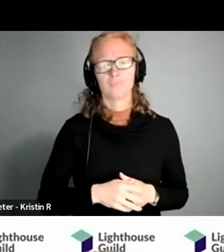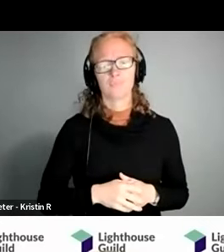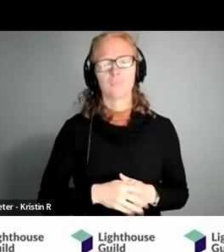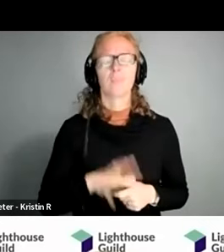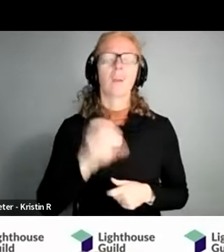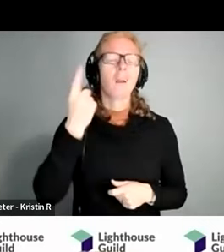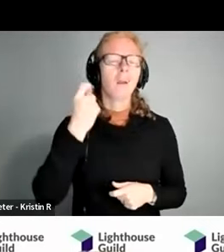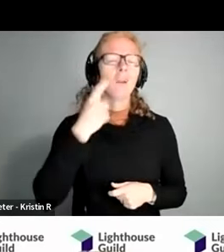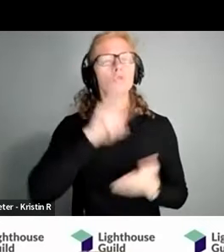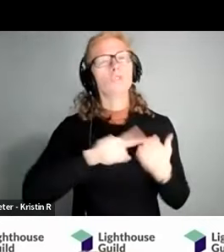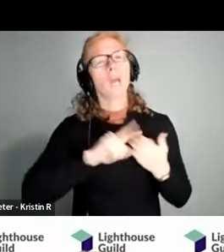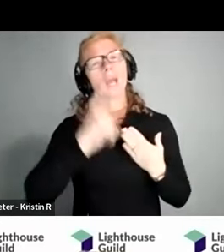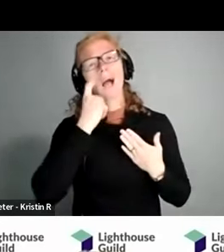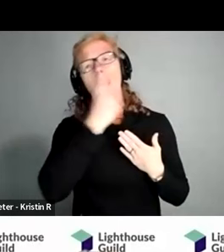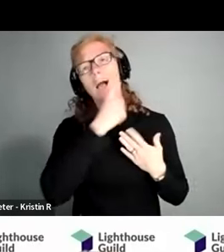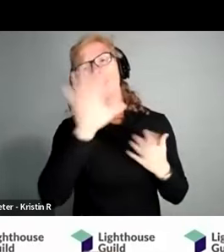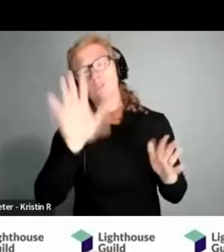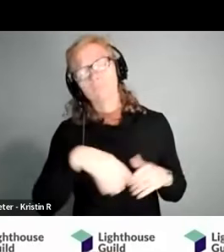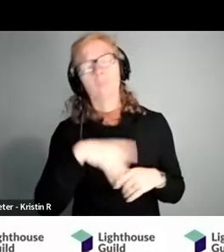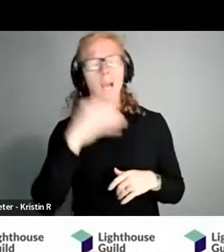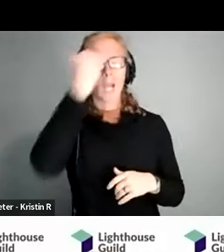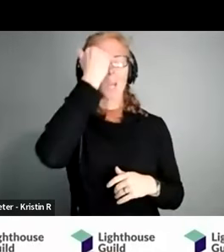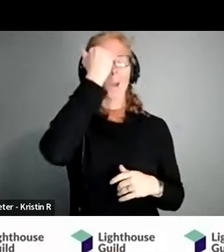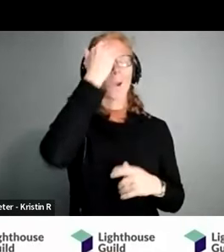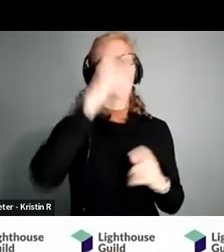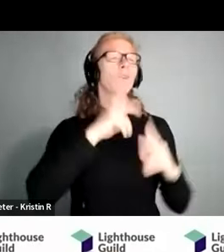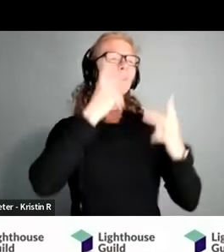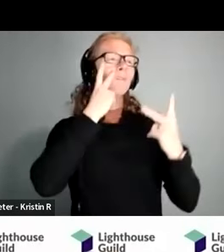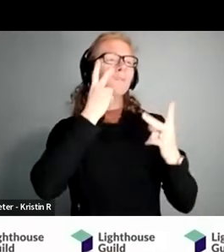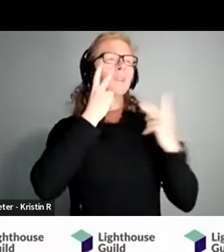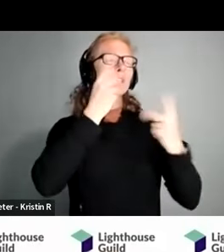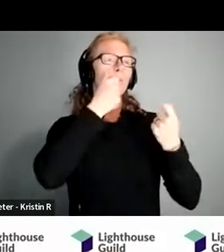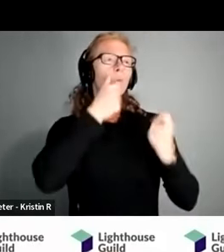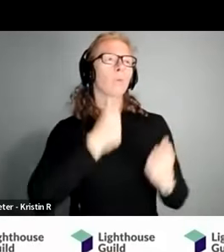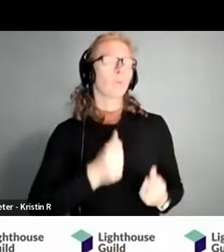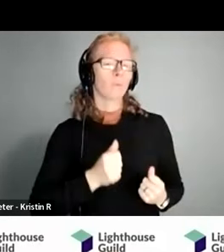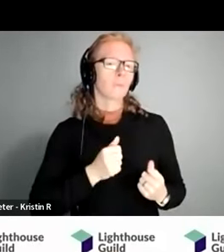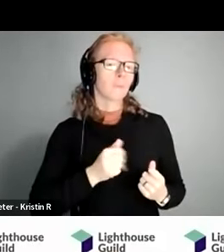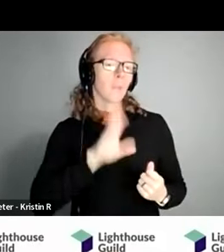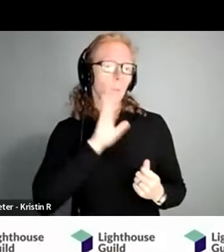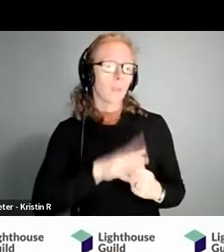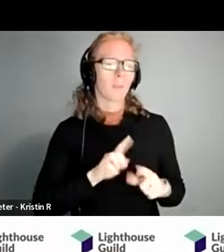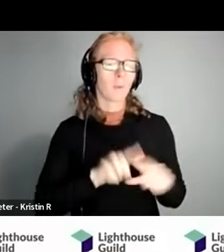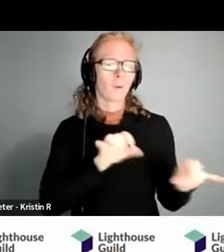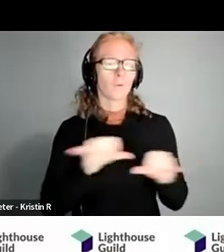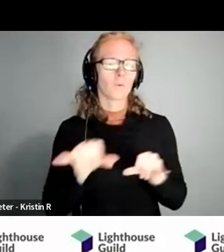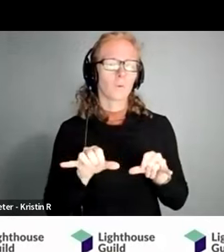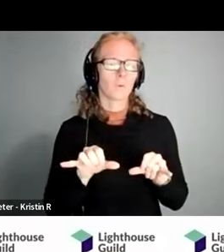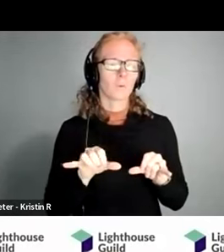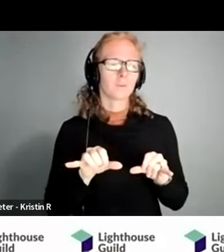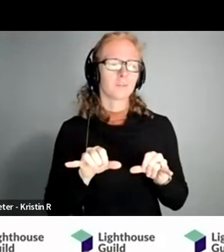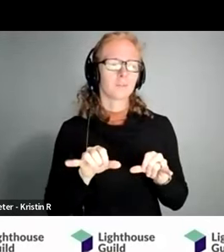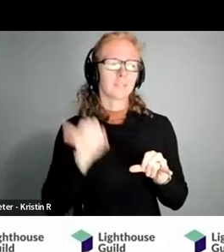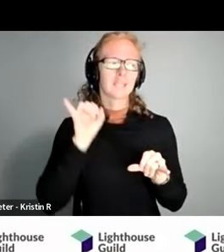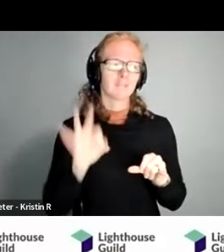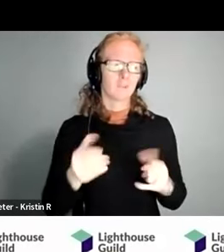you go and have your eyes checked all the time you know your best vision starts to go away and it does but it's also it's like yes if you